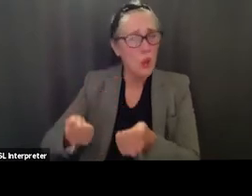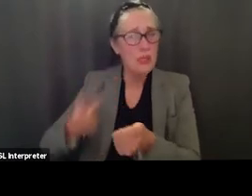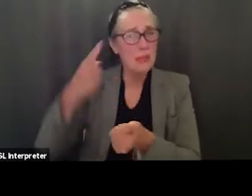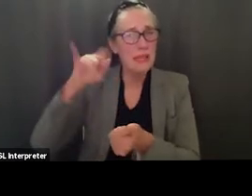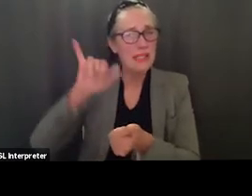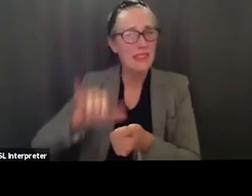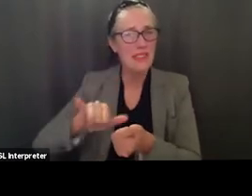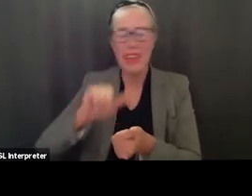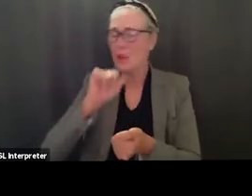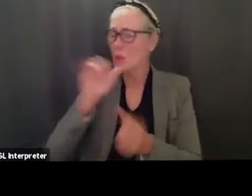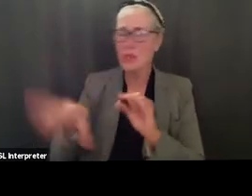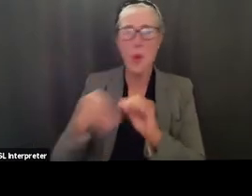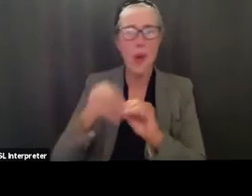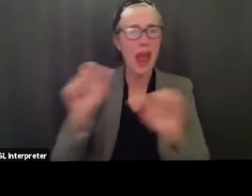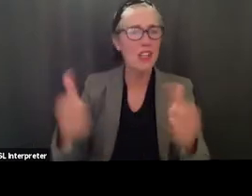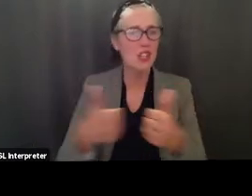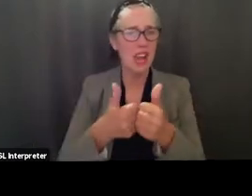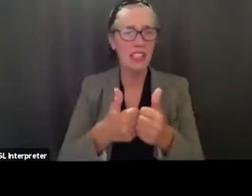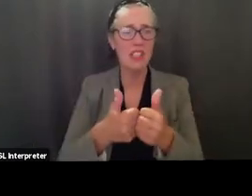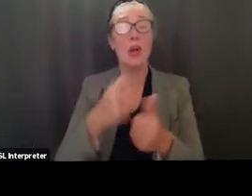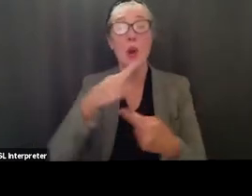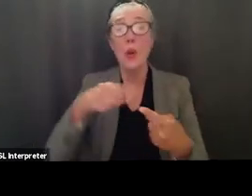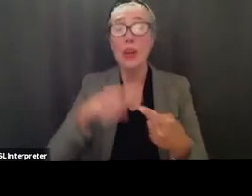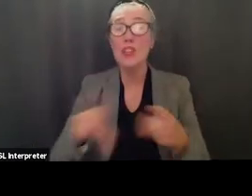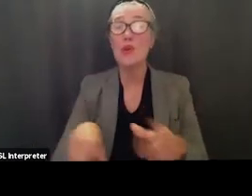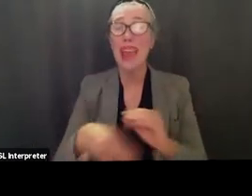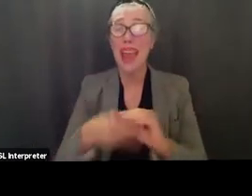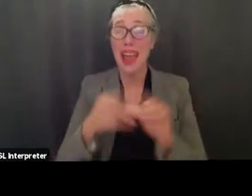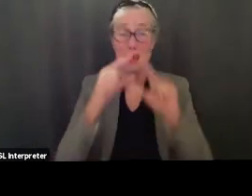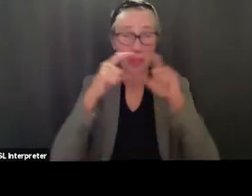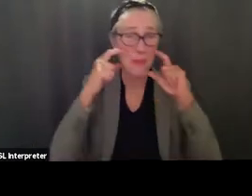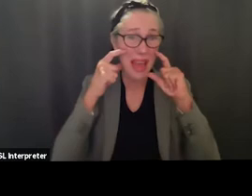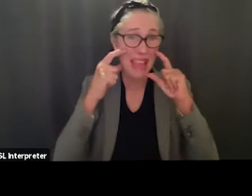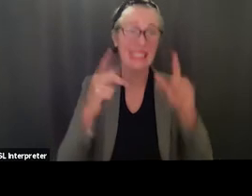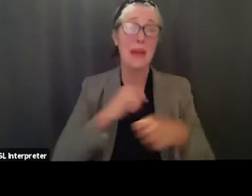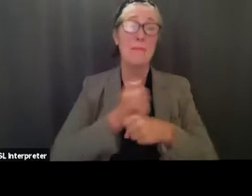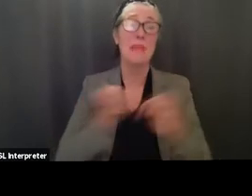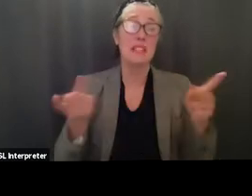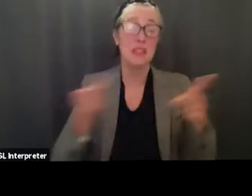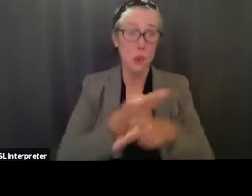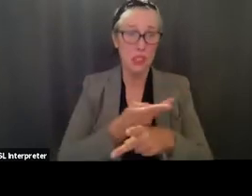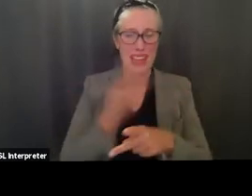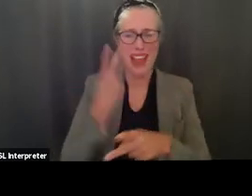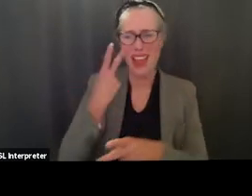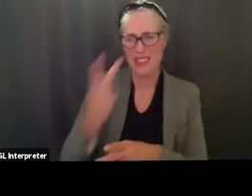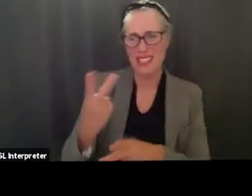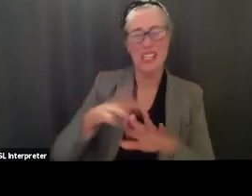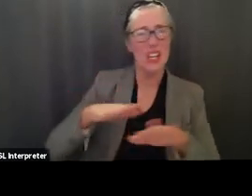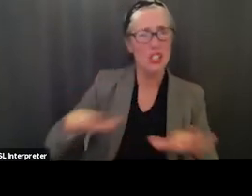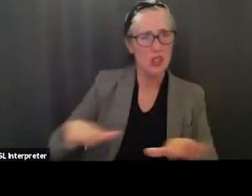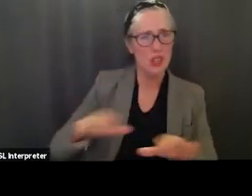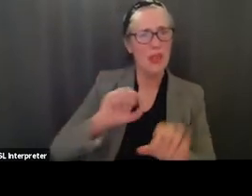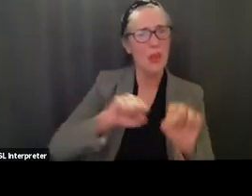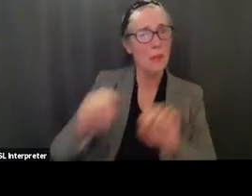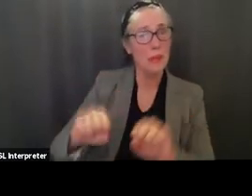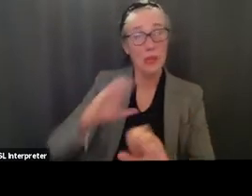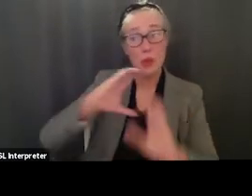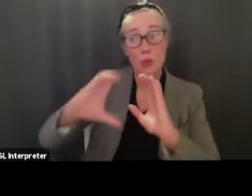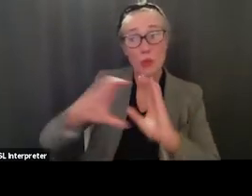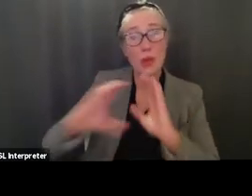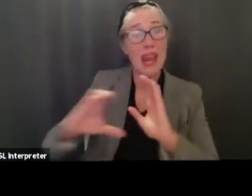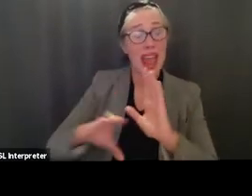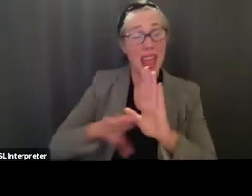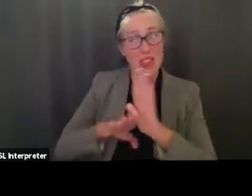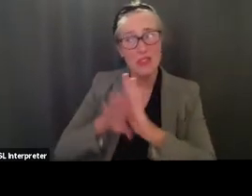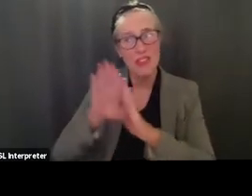issues i've personally witnessed the impairment of many children's social development and ability to communicate what are the long